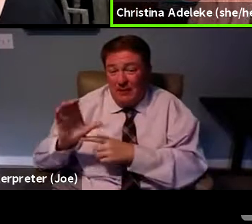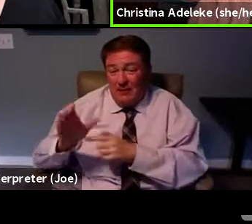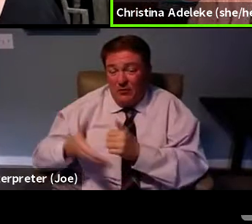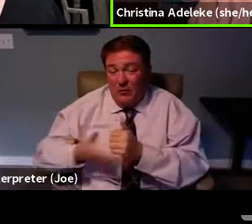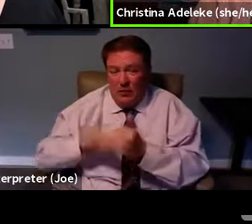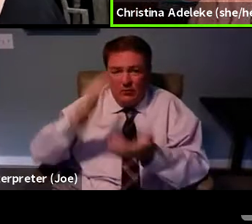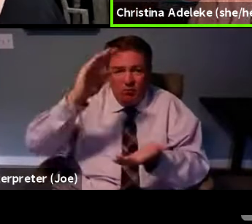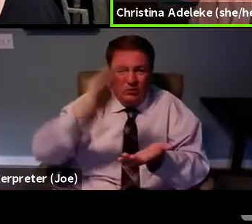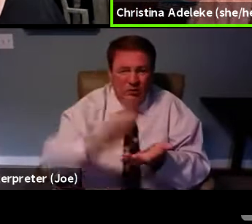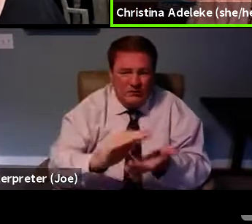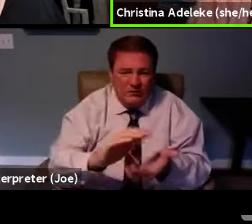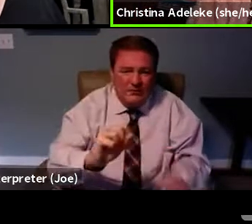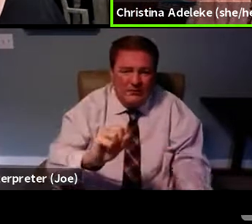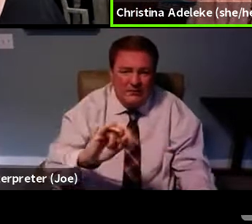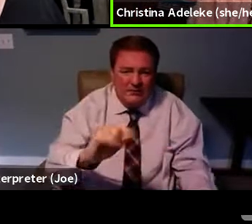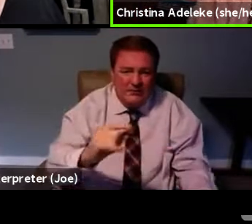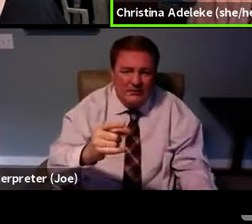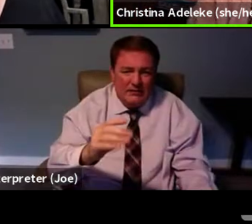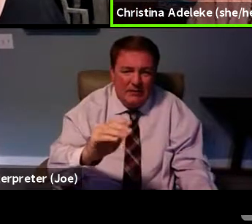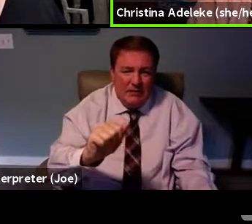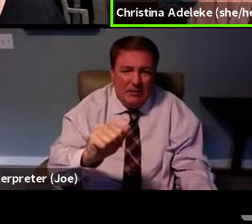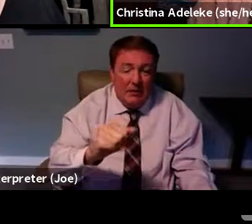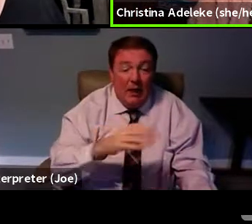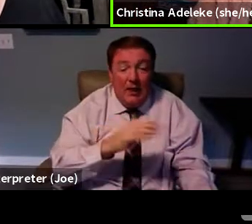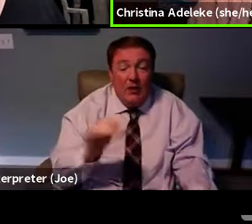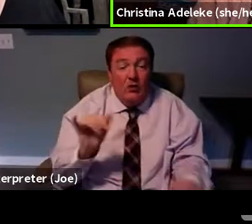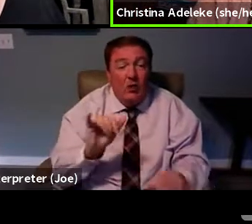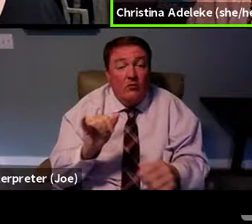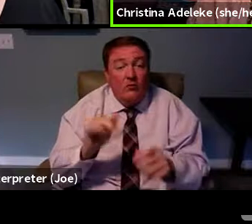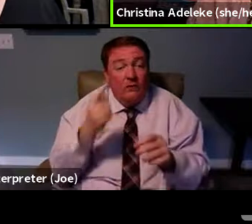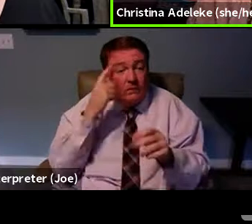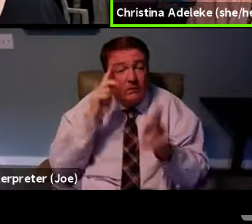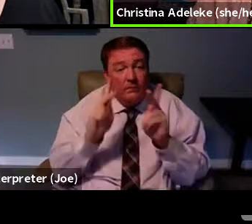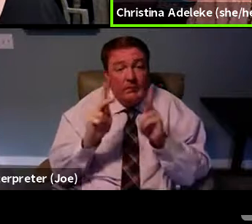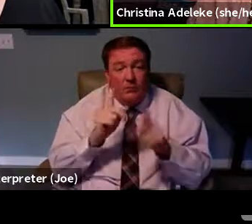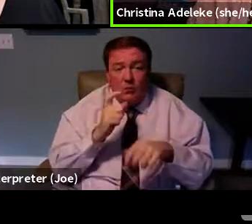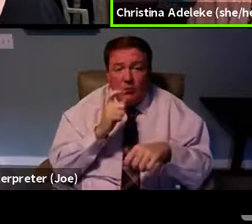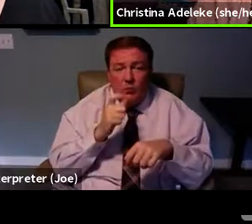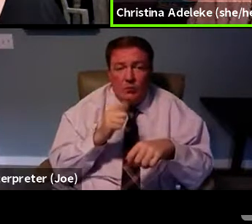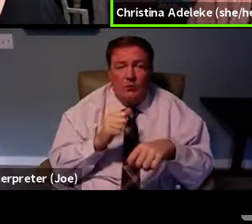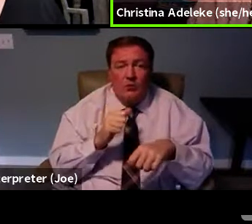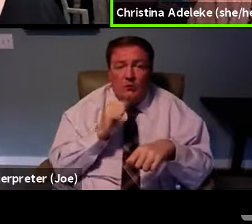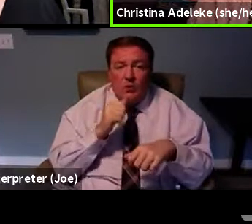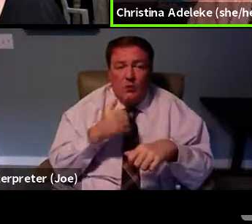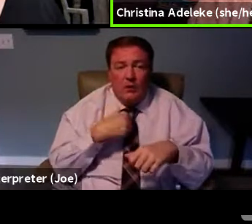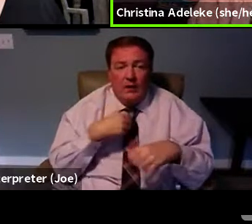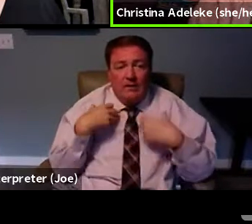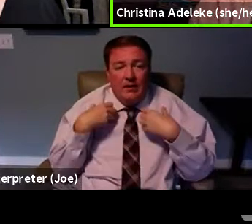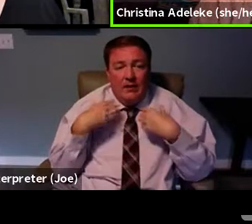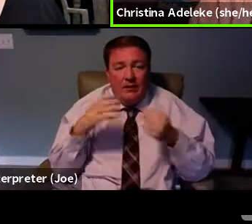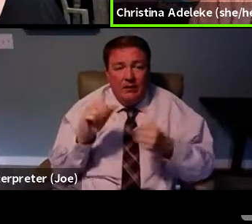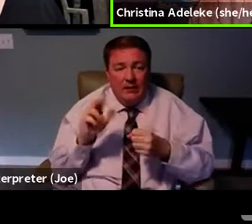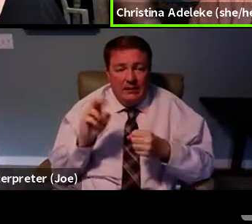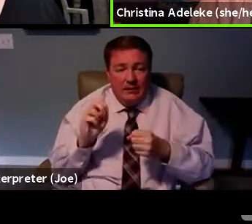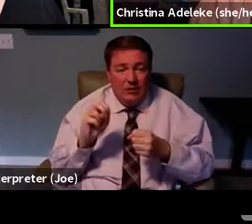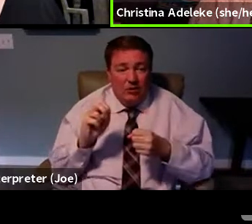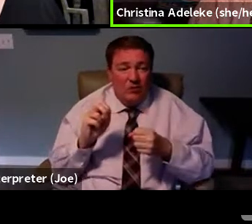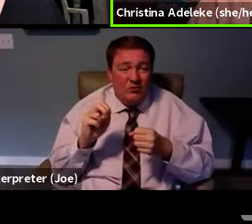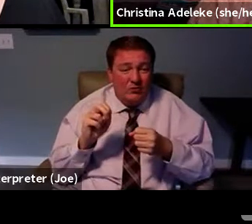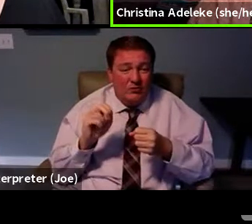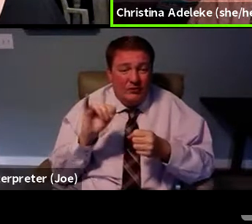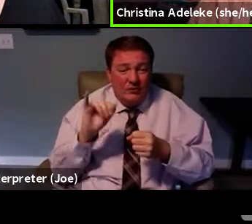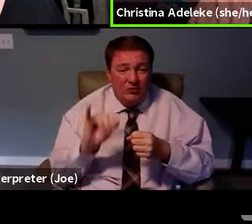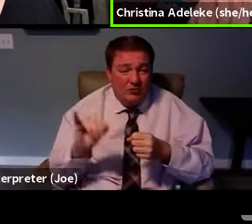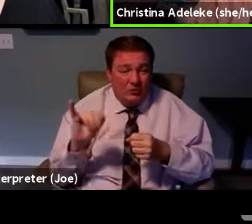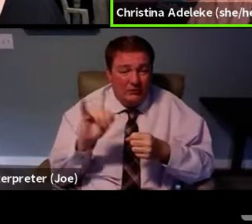I think it's important. And then also for folks who don't have healthcare insurance